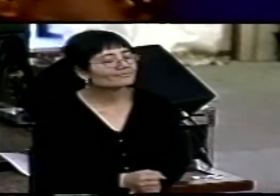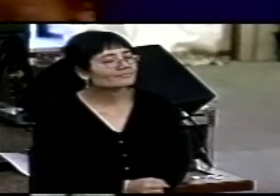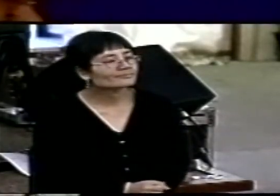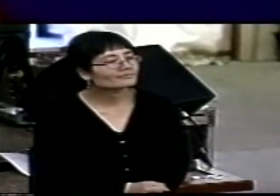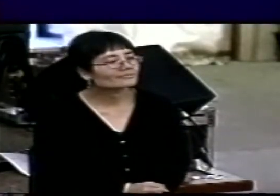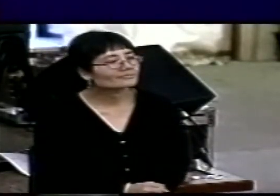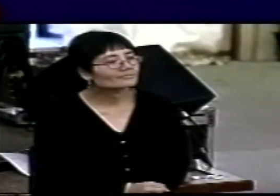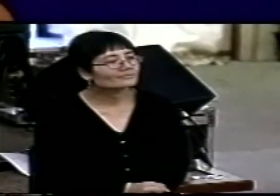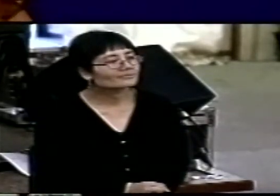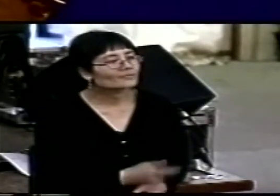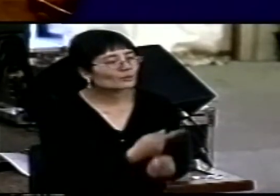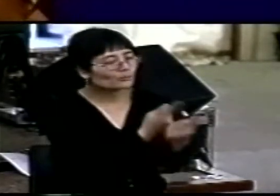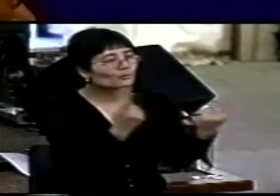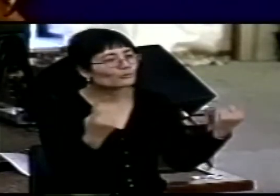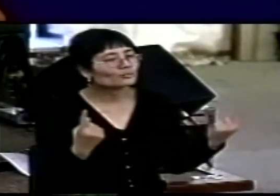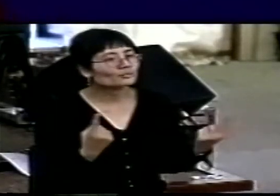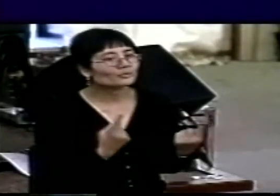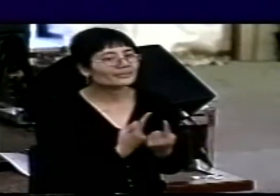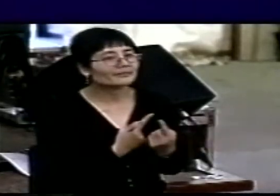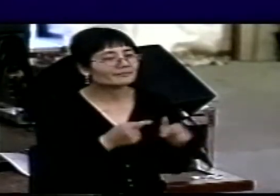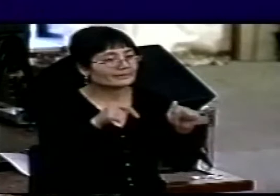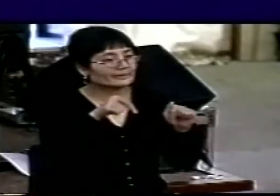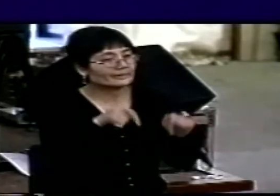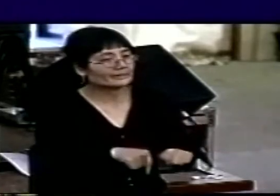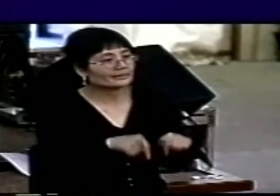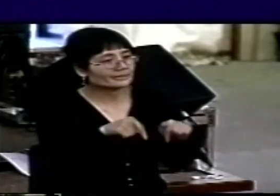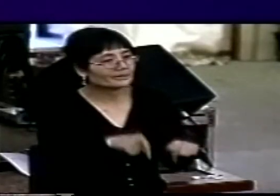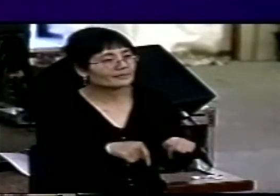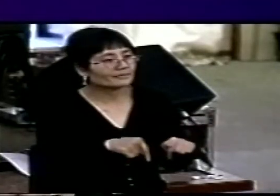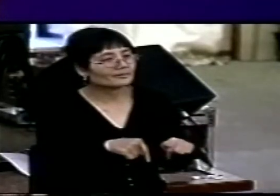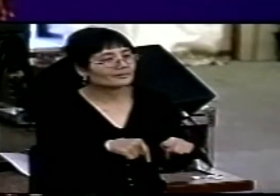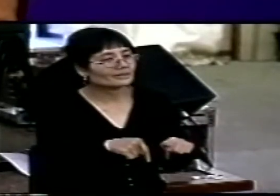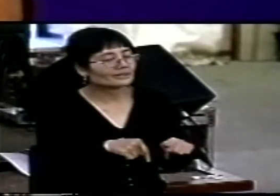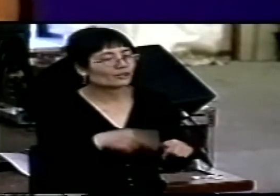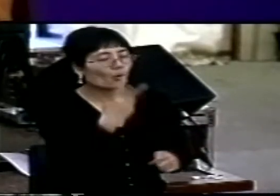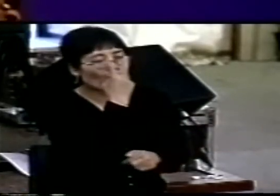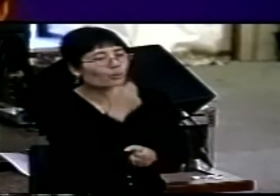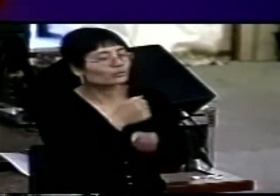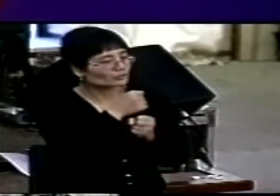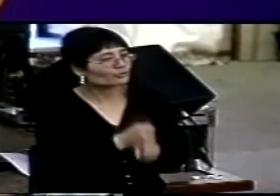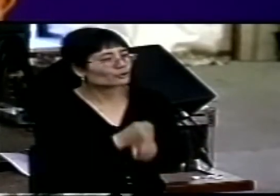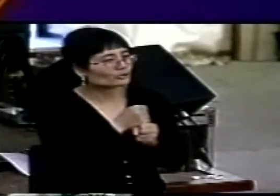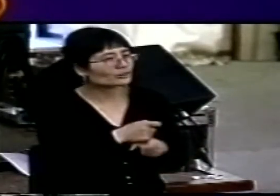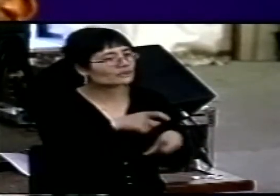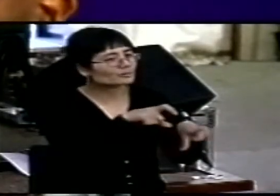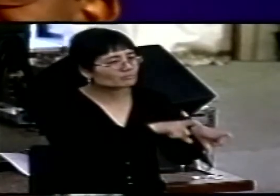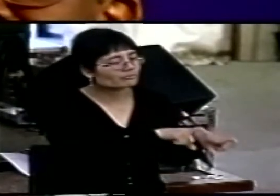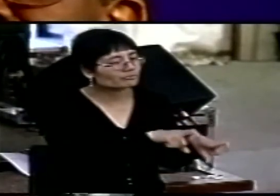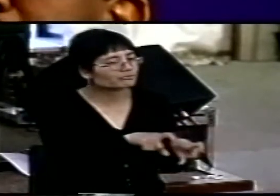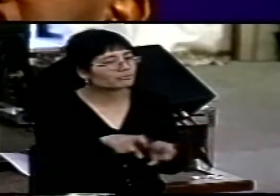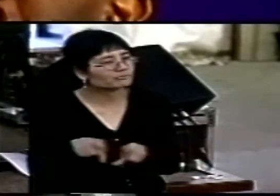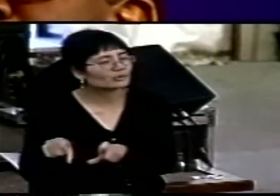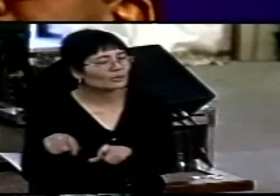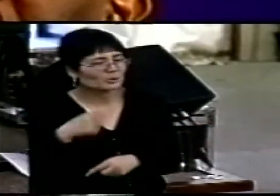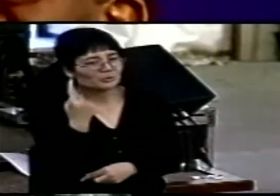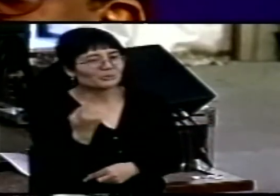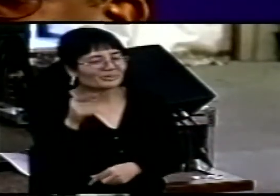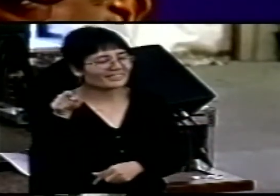The fact that we have been in historic churches for a long time. And who are these